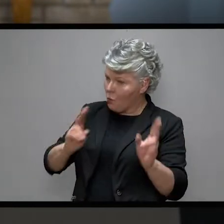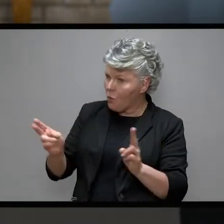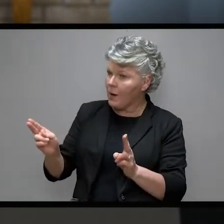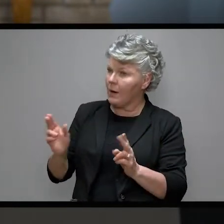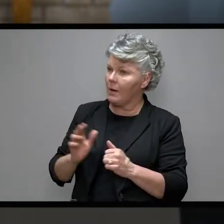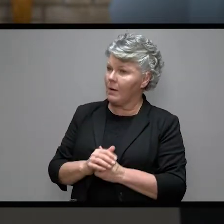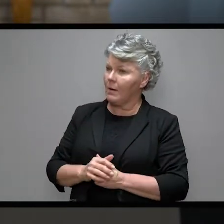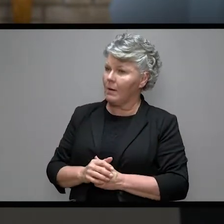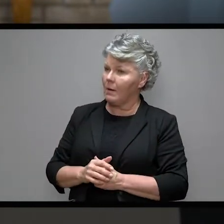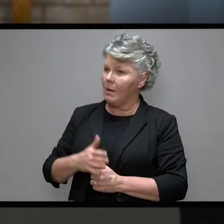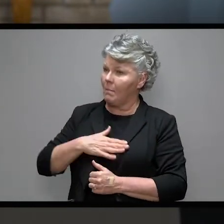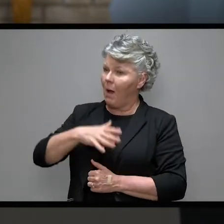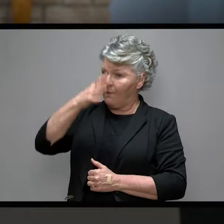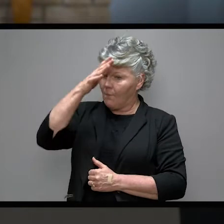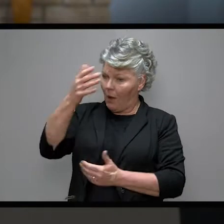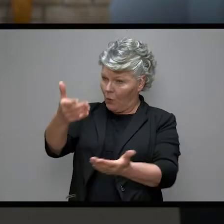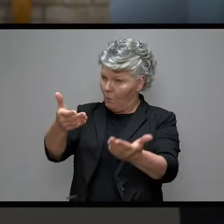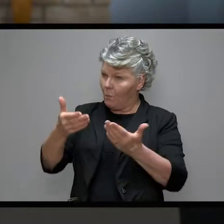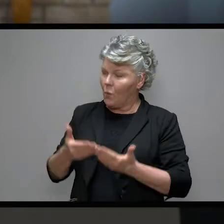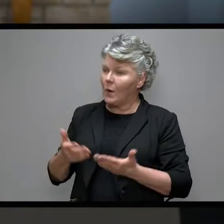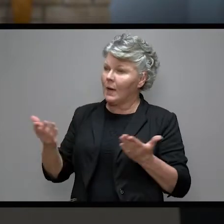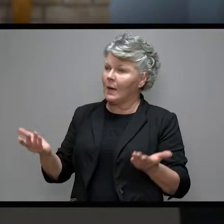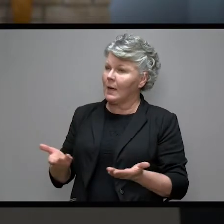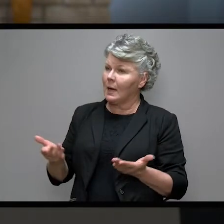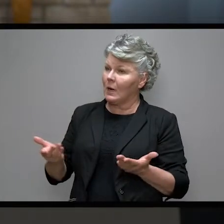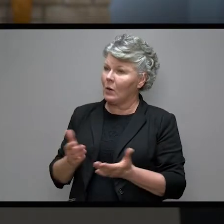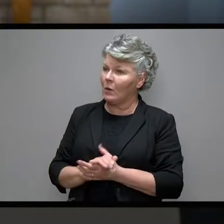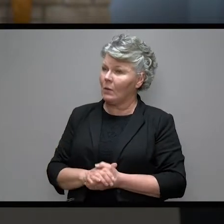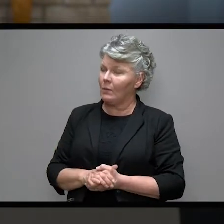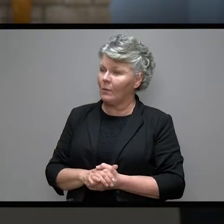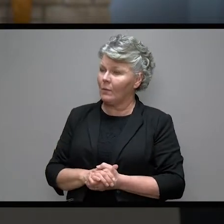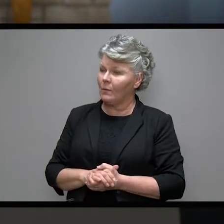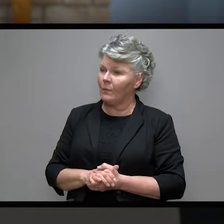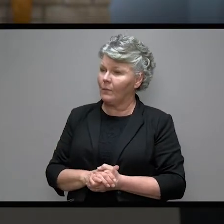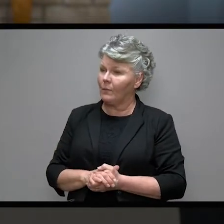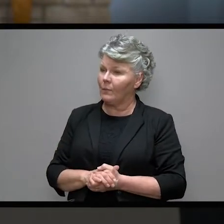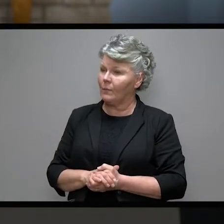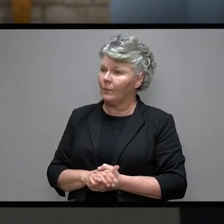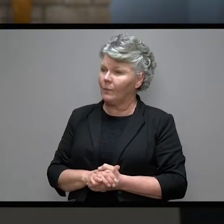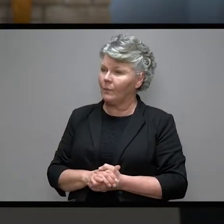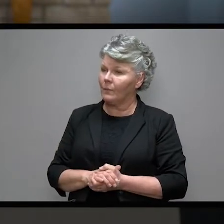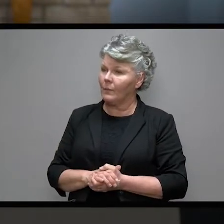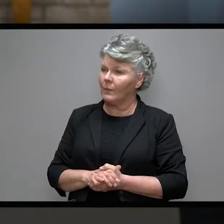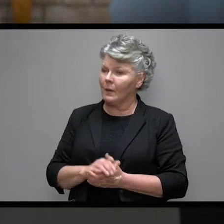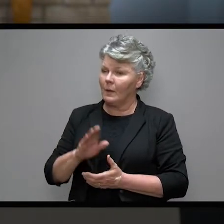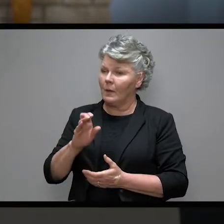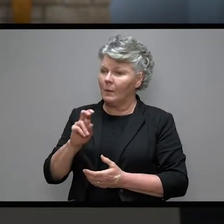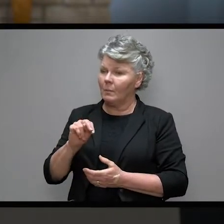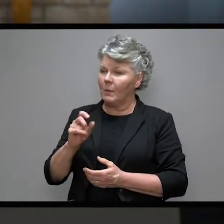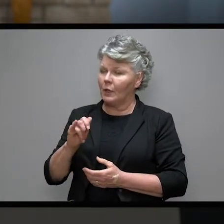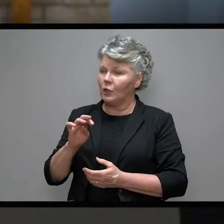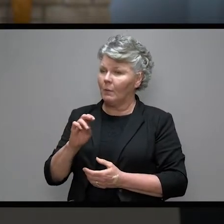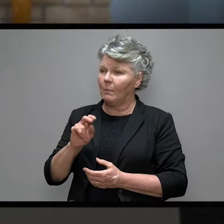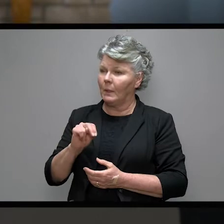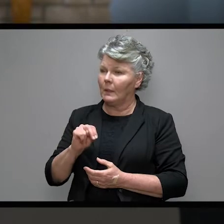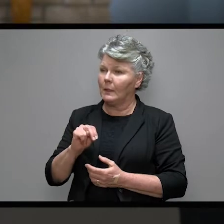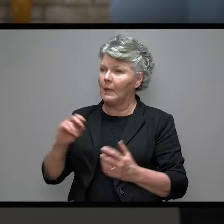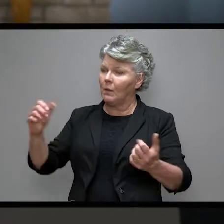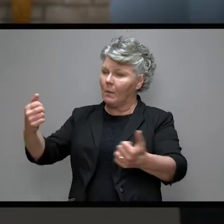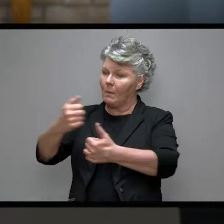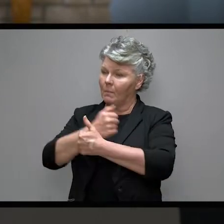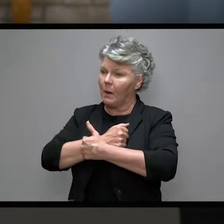Hurry, bring my father down here. Then he fell upon his brother Benjamin's neck and wept.